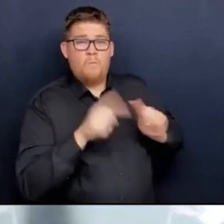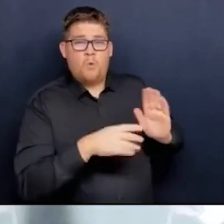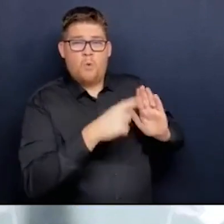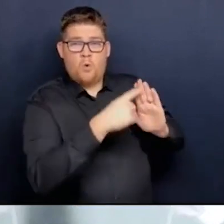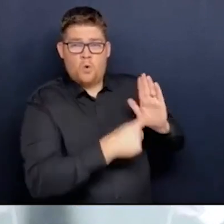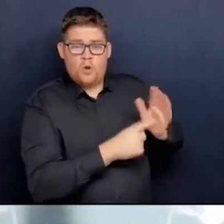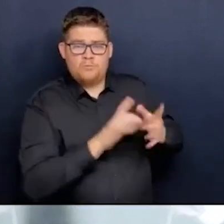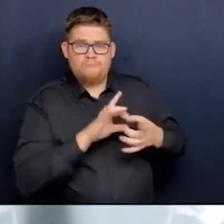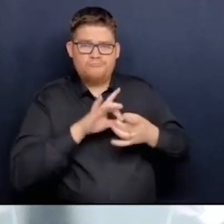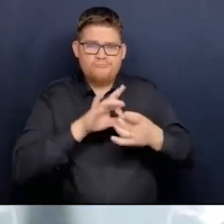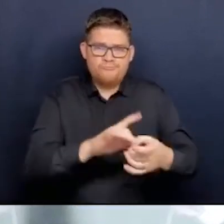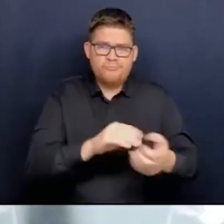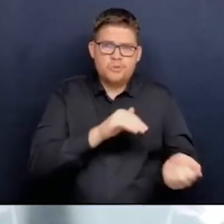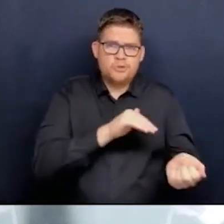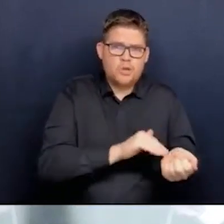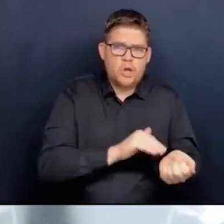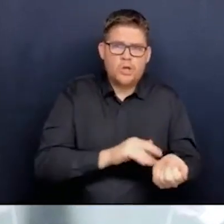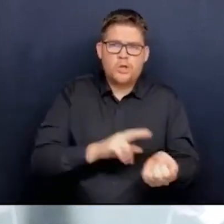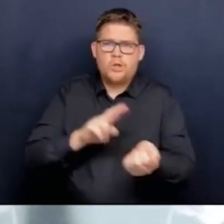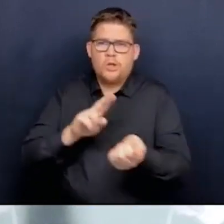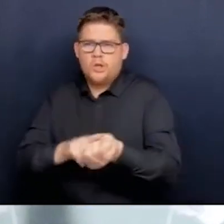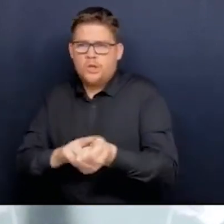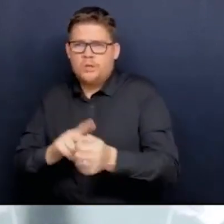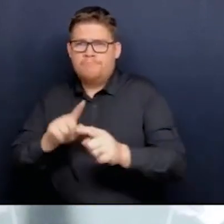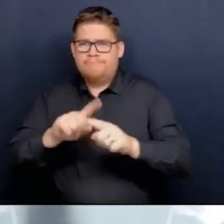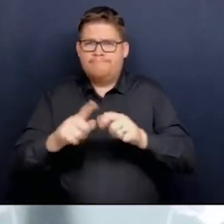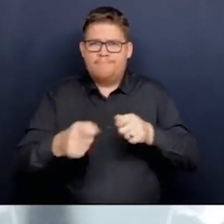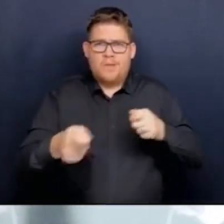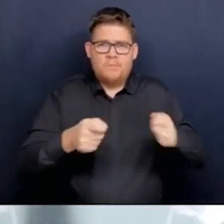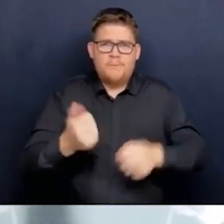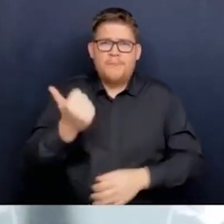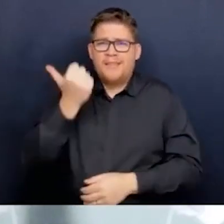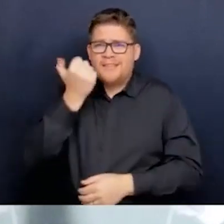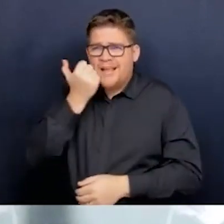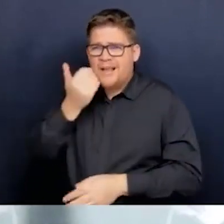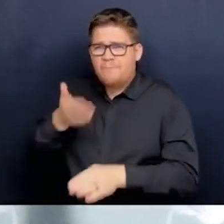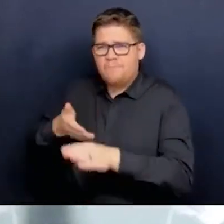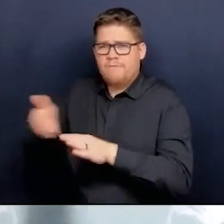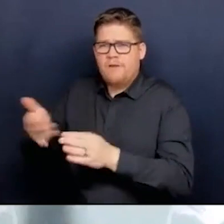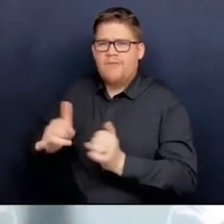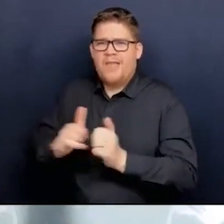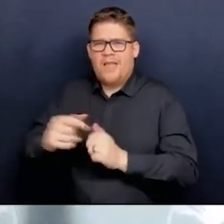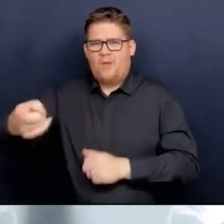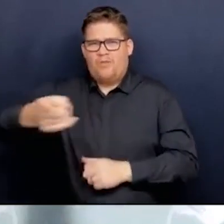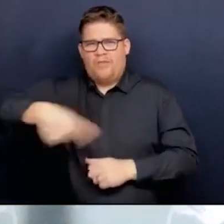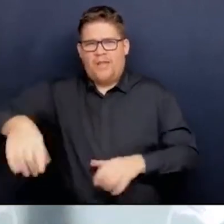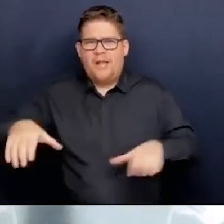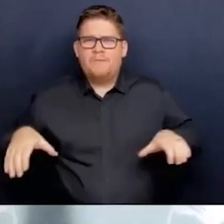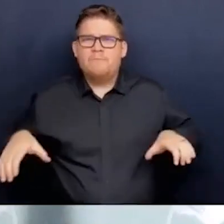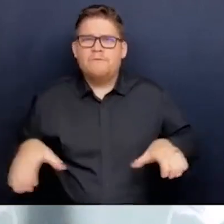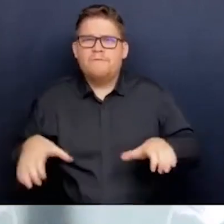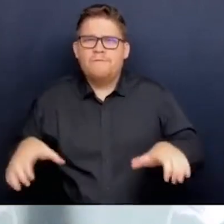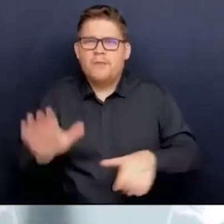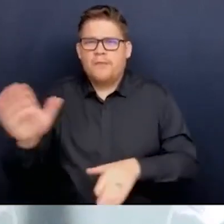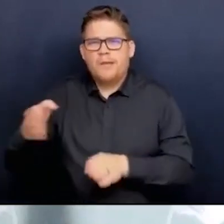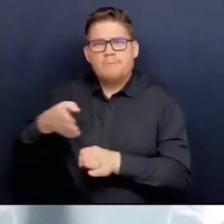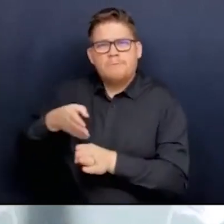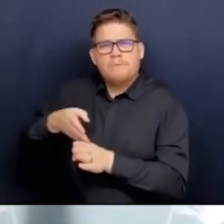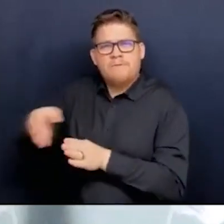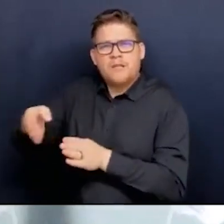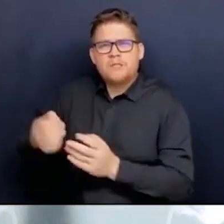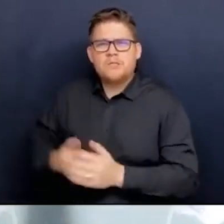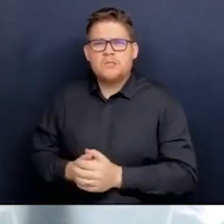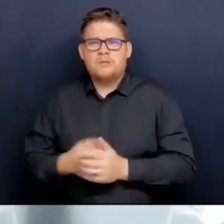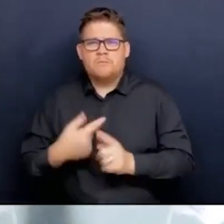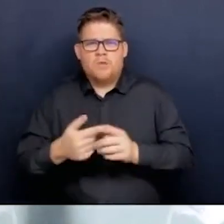the dental profession, and how it was conducting certain aspects of this business, and a broader review of how we